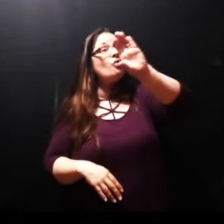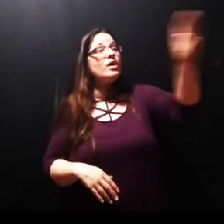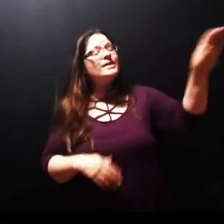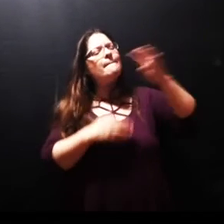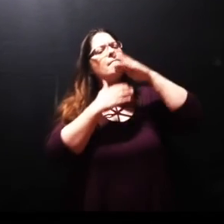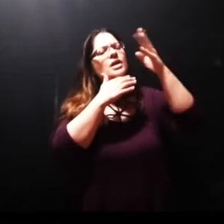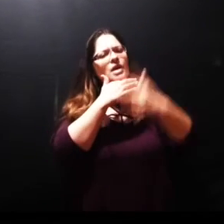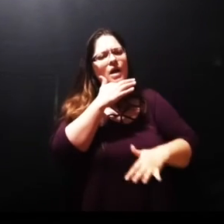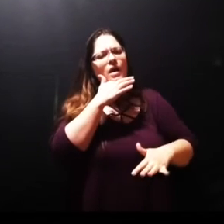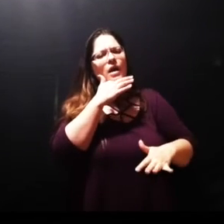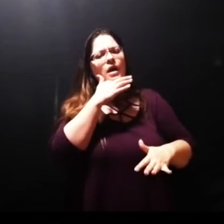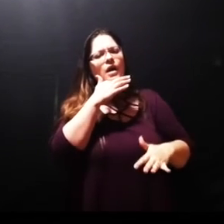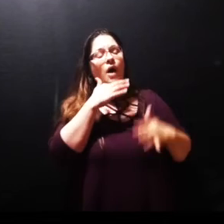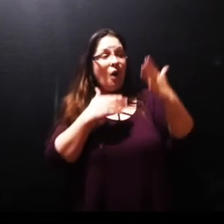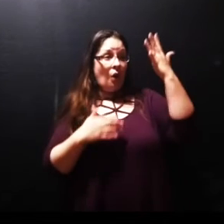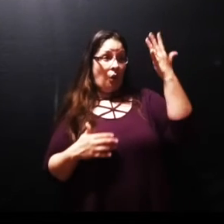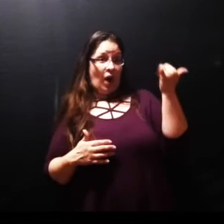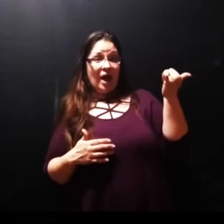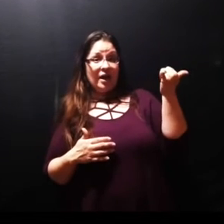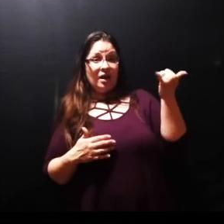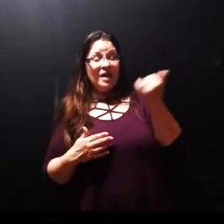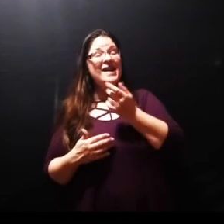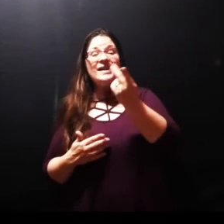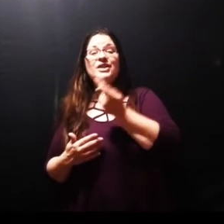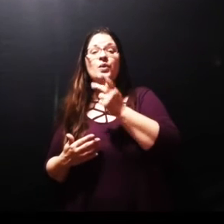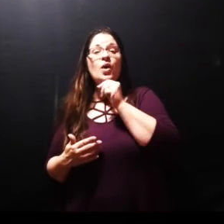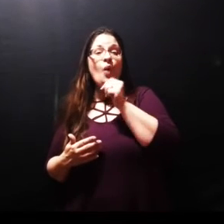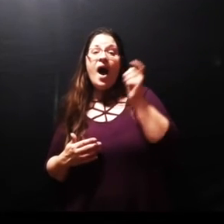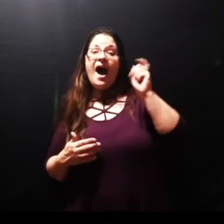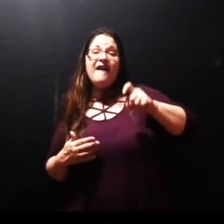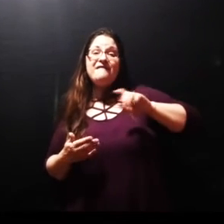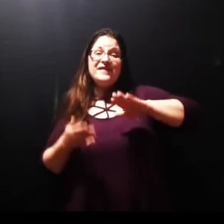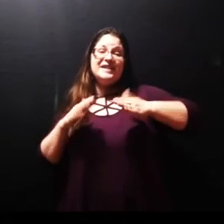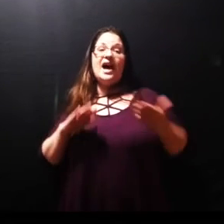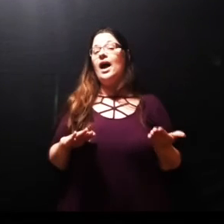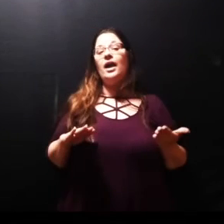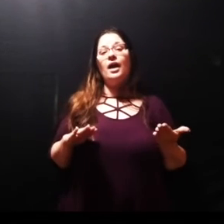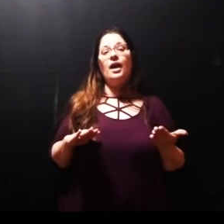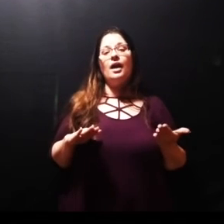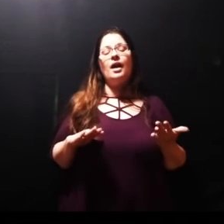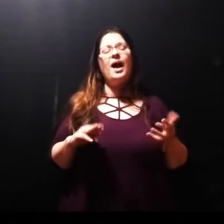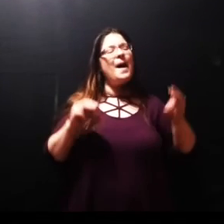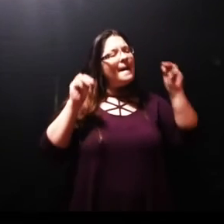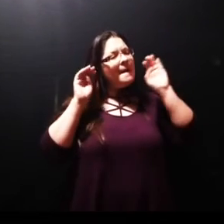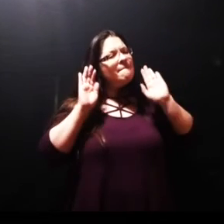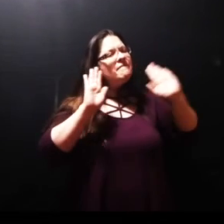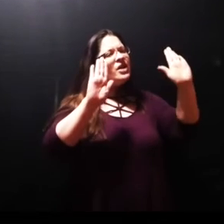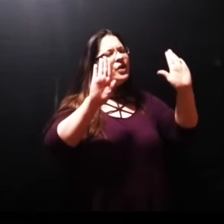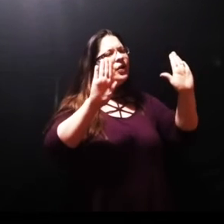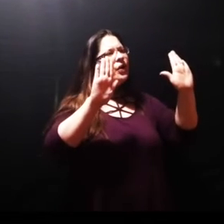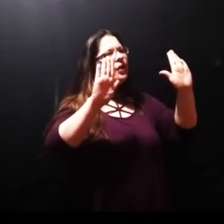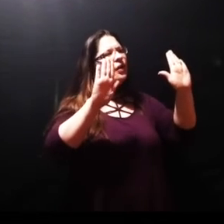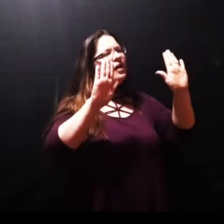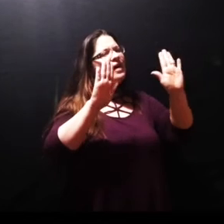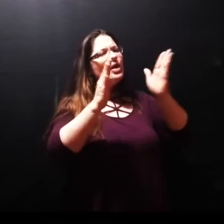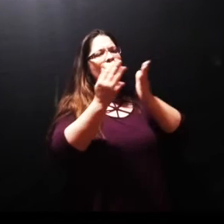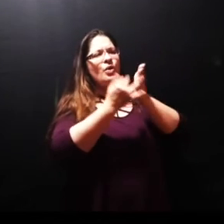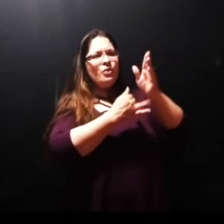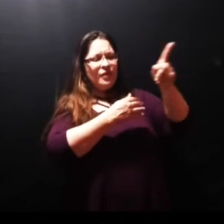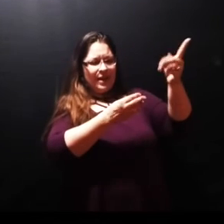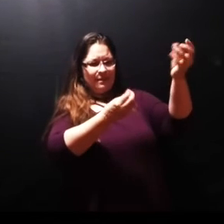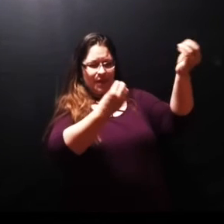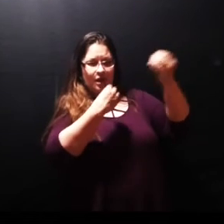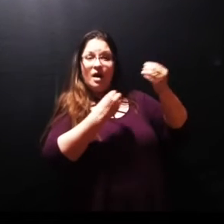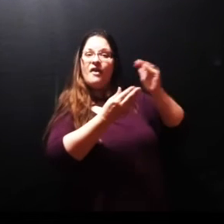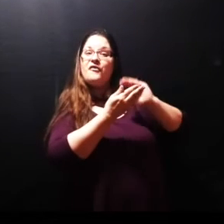literally dying there so you and I wouldn't have to die the miracle of forgiveness through a savior who went to the cross for